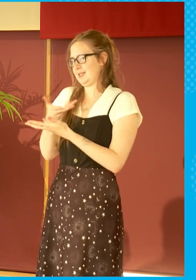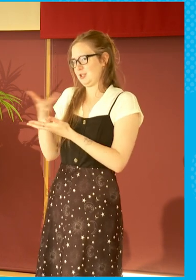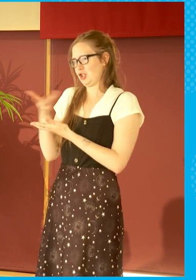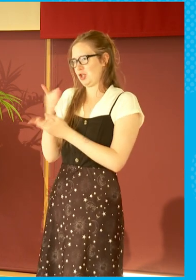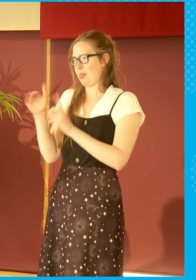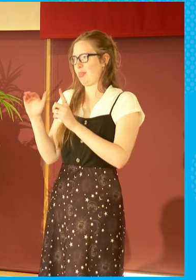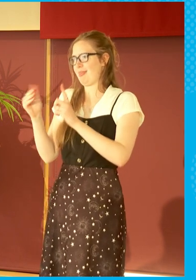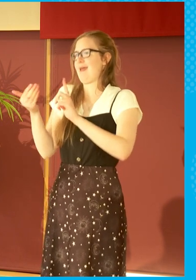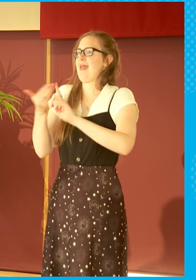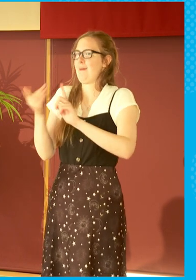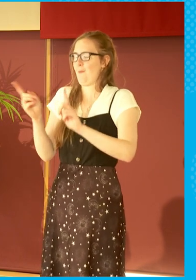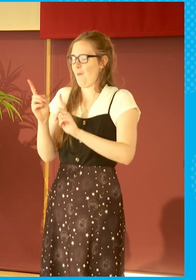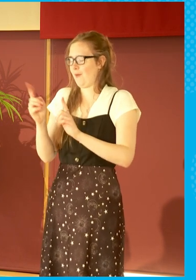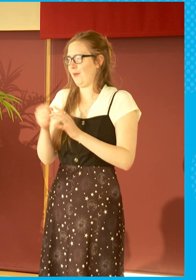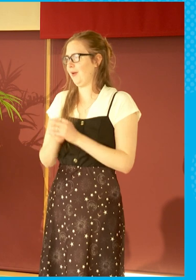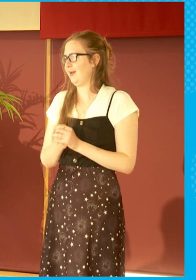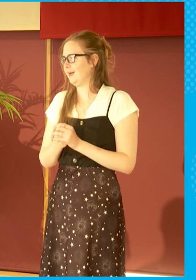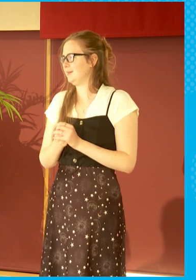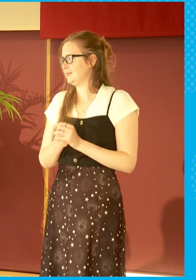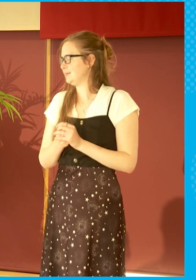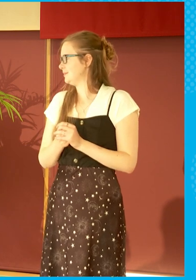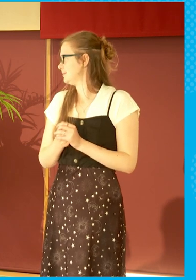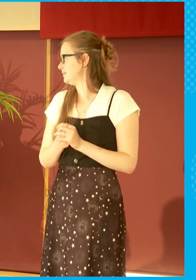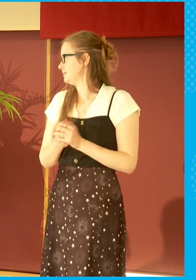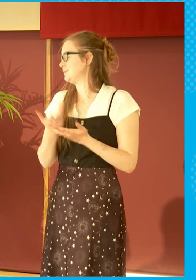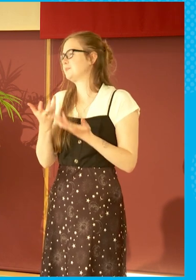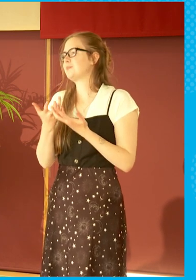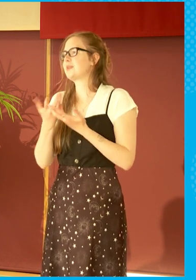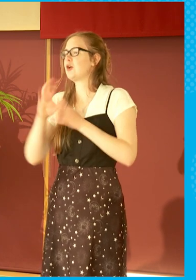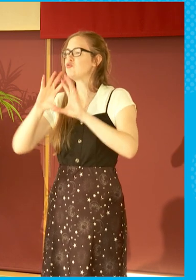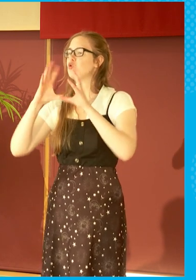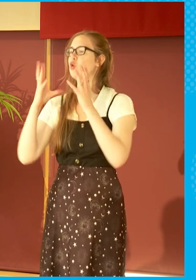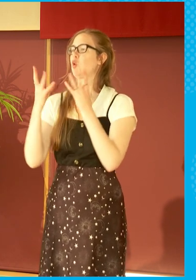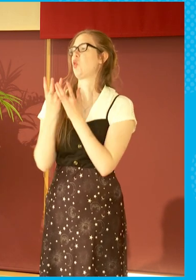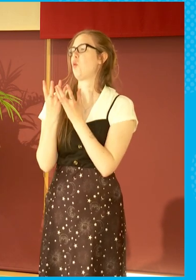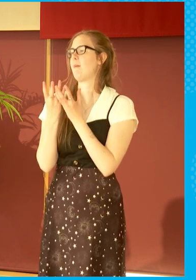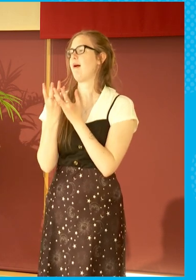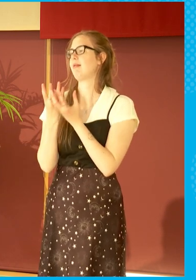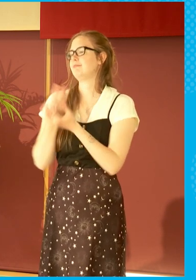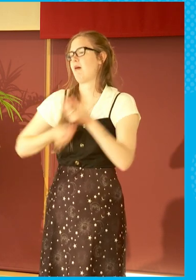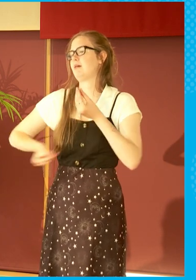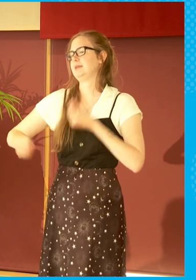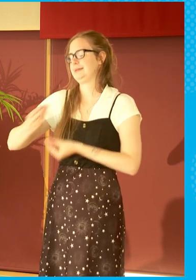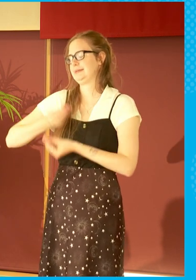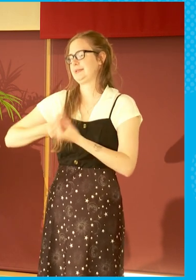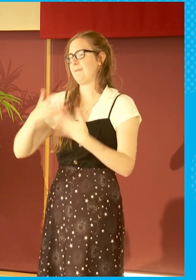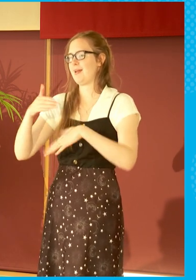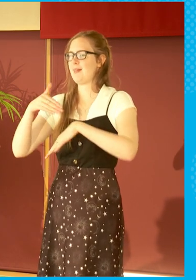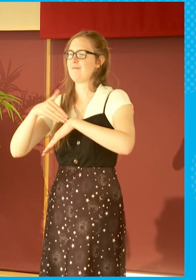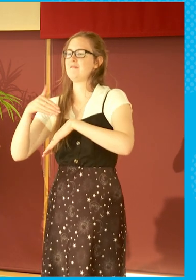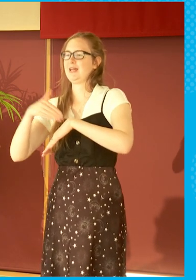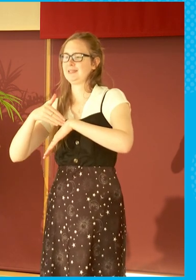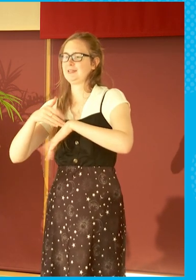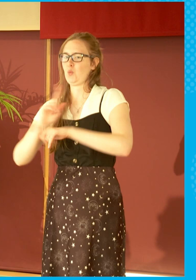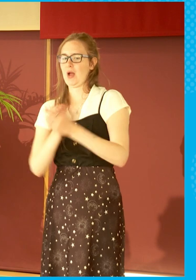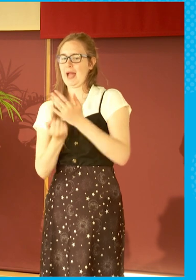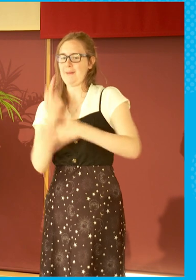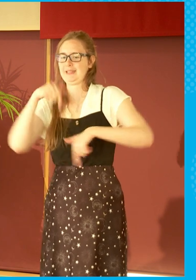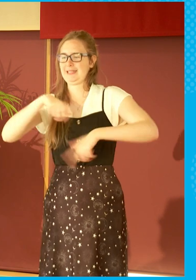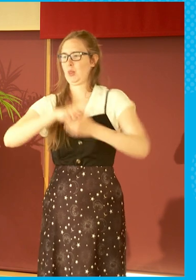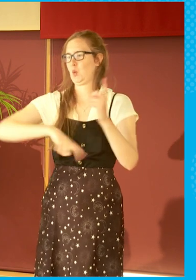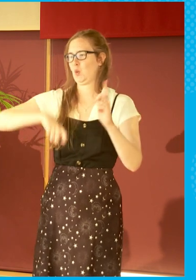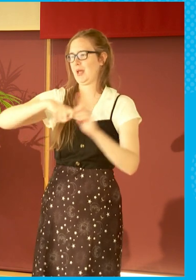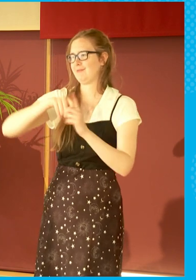is that we're talking about the way in which global markets are affecting what goes on in the UK.